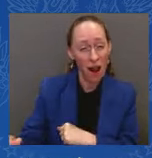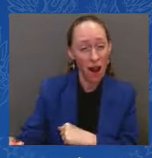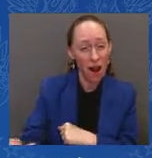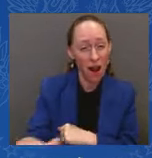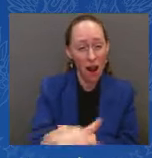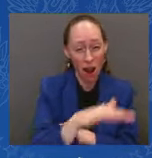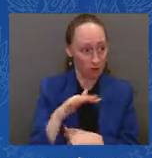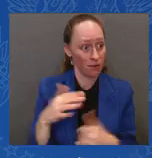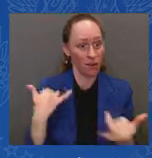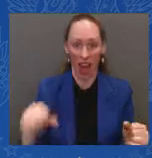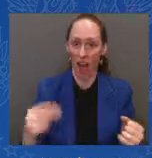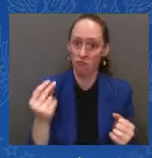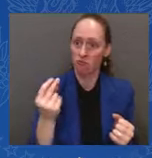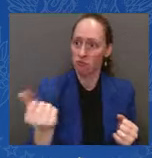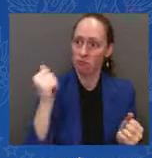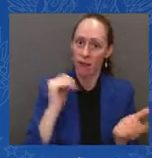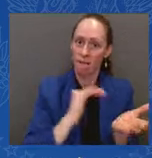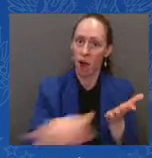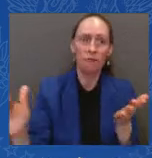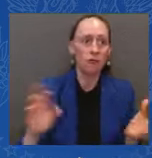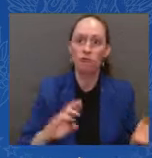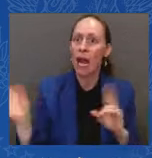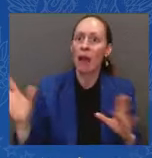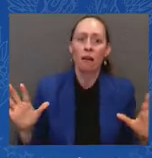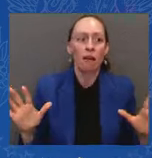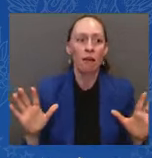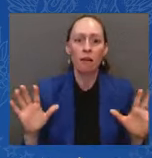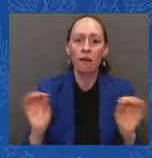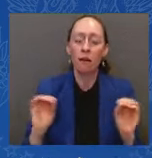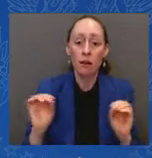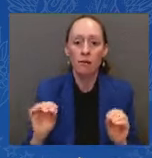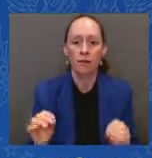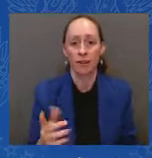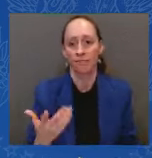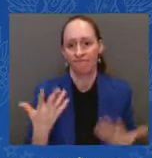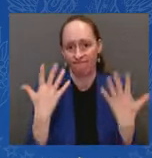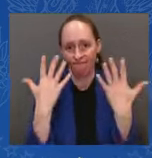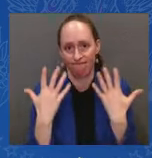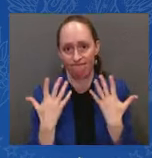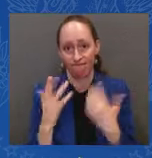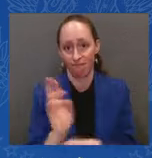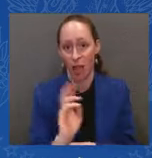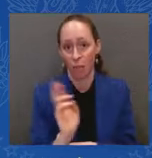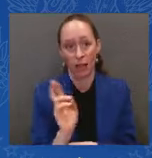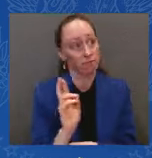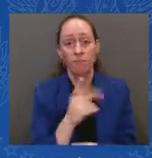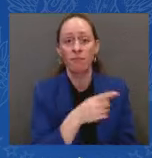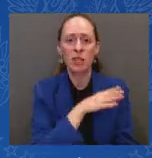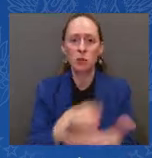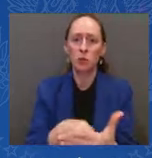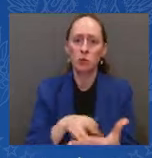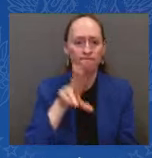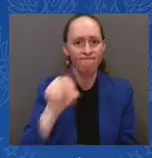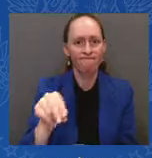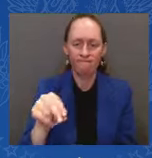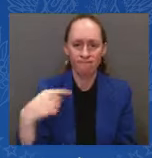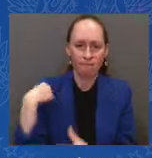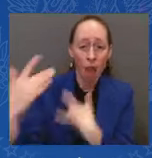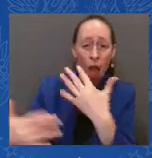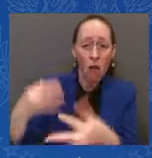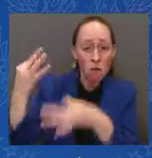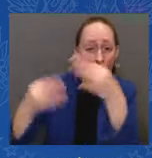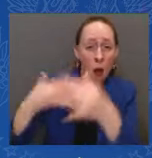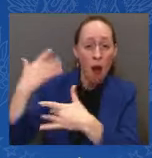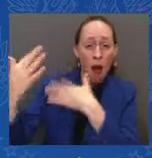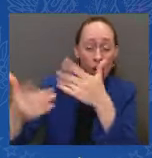officials and special interests stepped up and sued us. The Supreme Court sided with them, snatching from the hands of millions of Americans